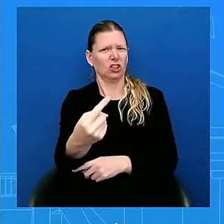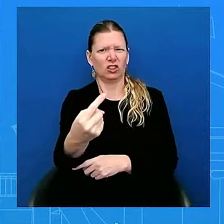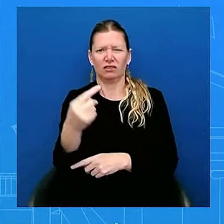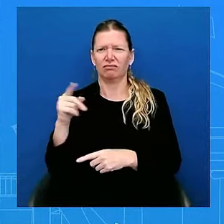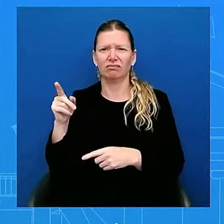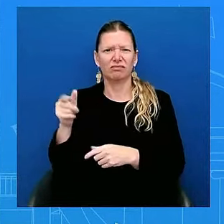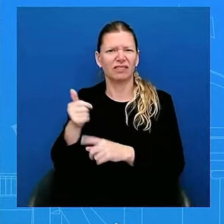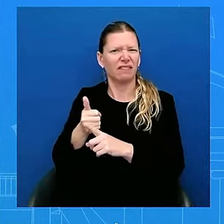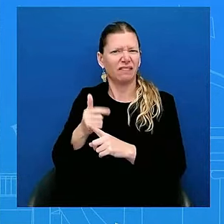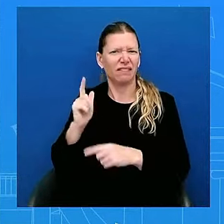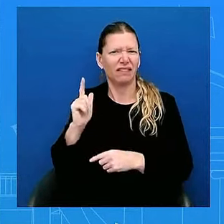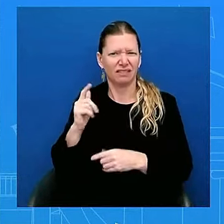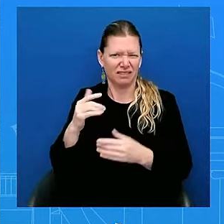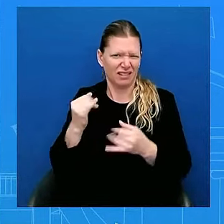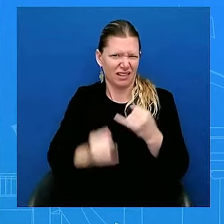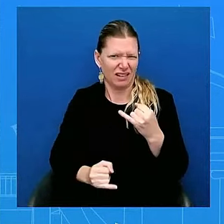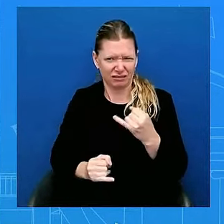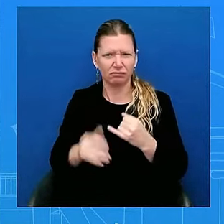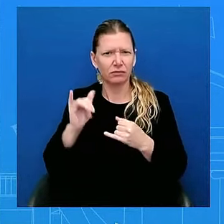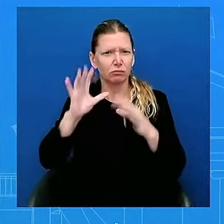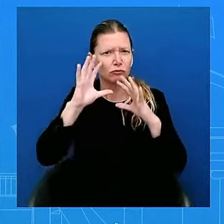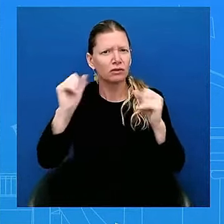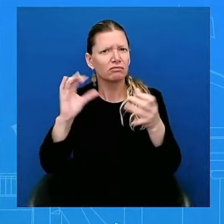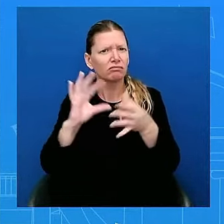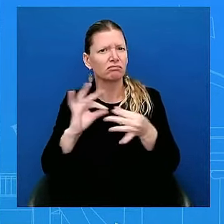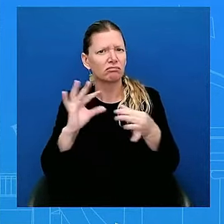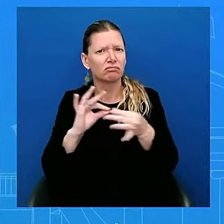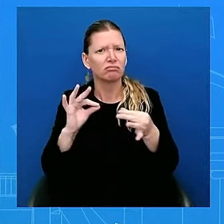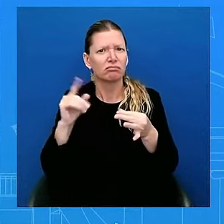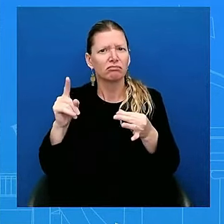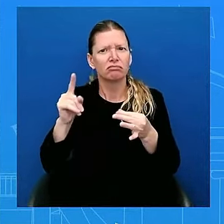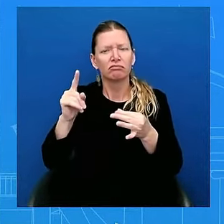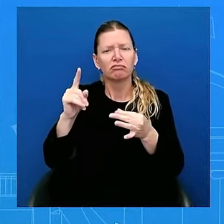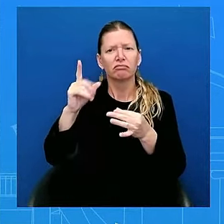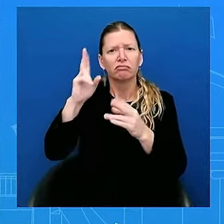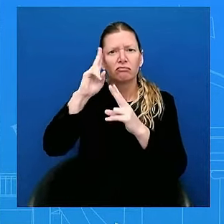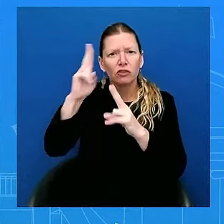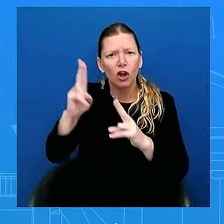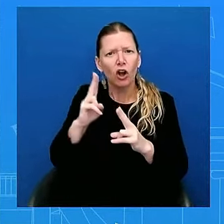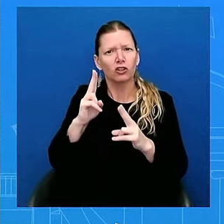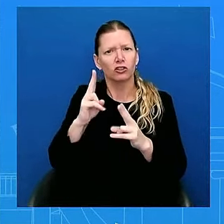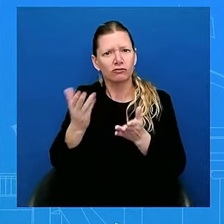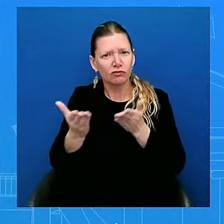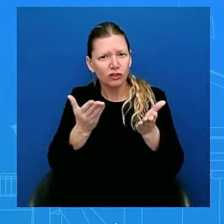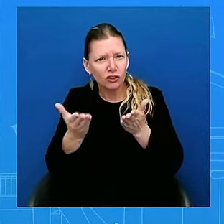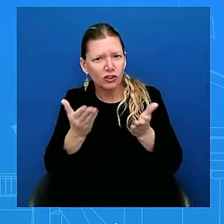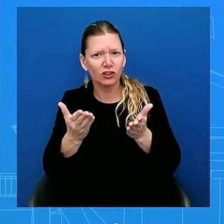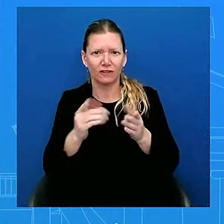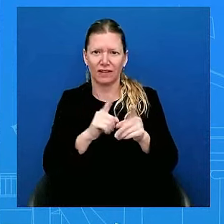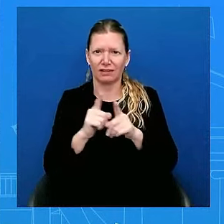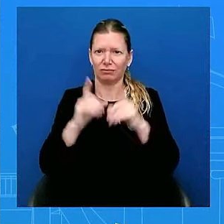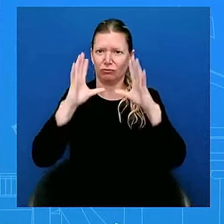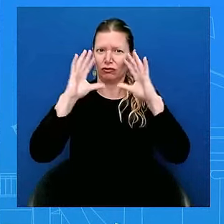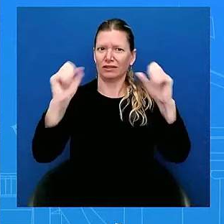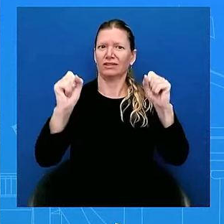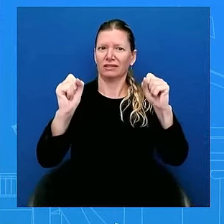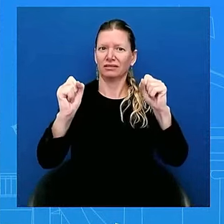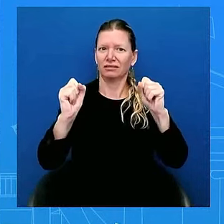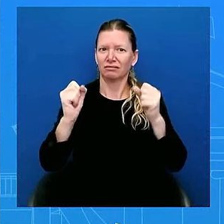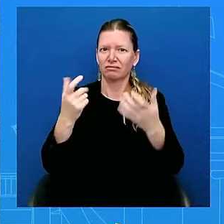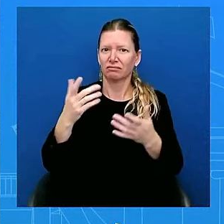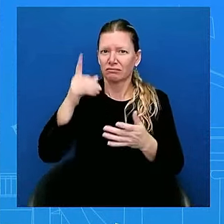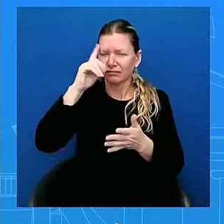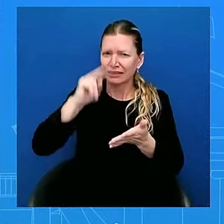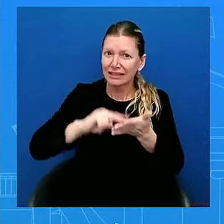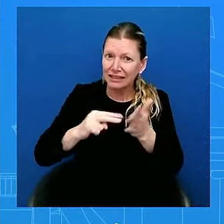And while it has been my intention to seek re-election, I believe it is in the best entrance of my party and the country